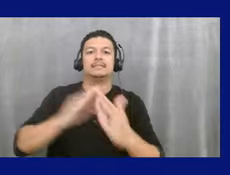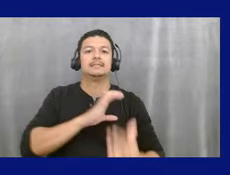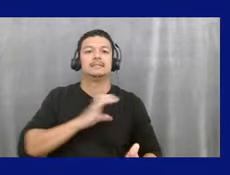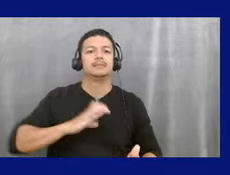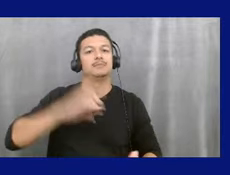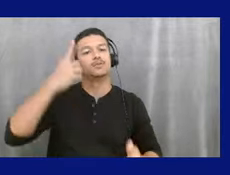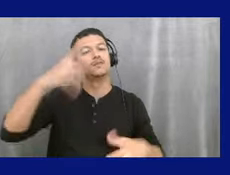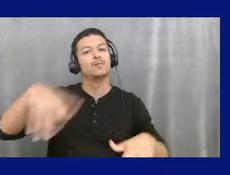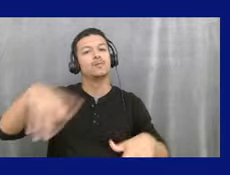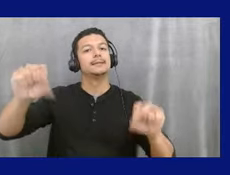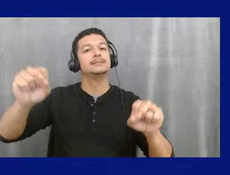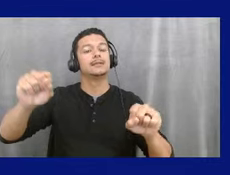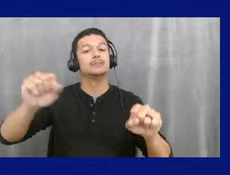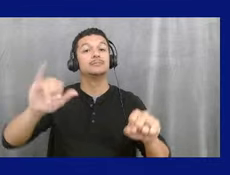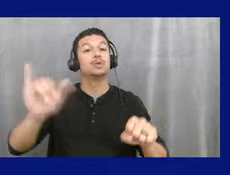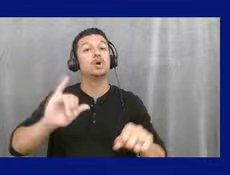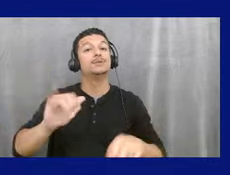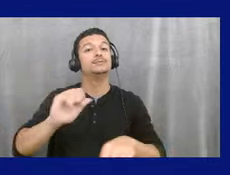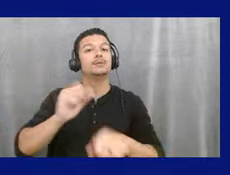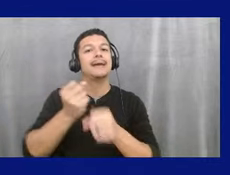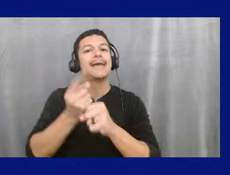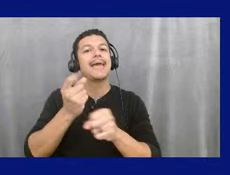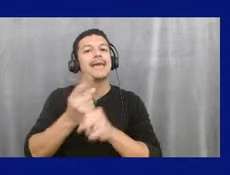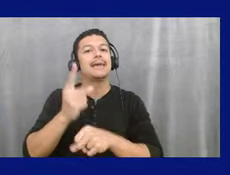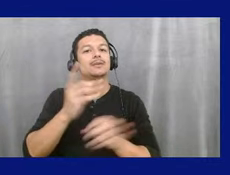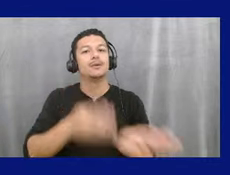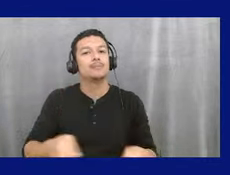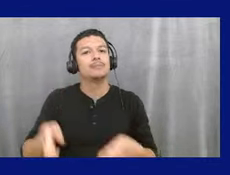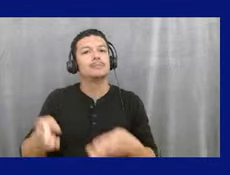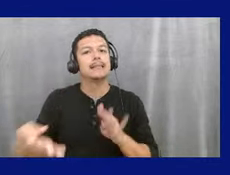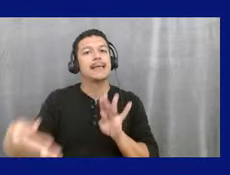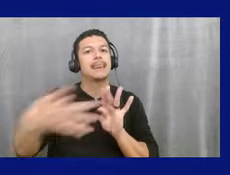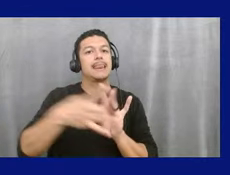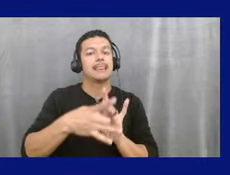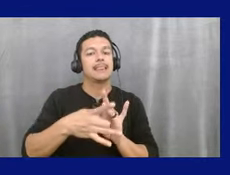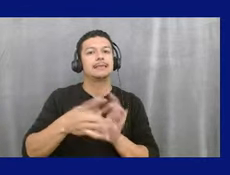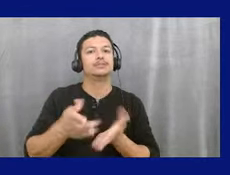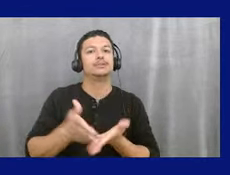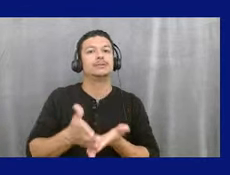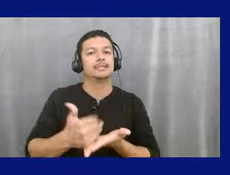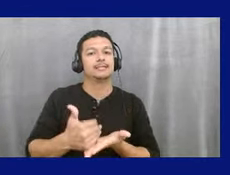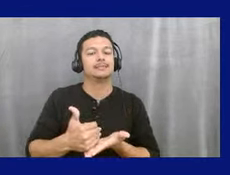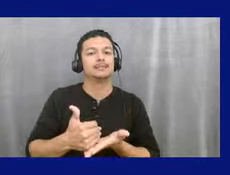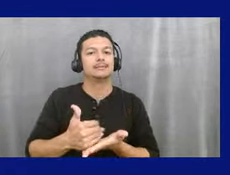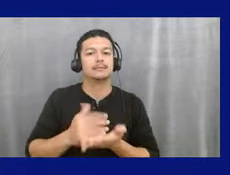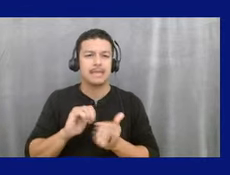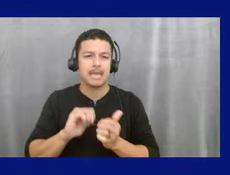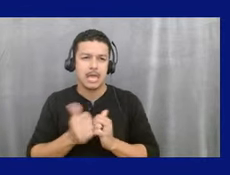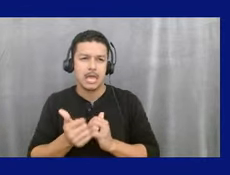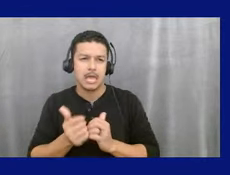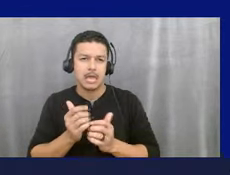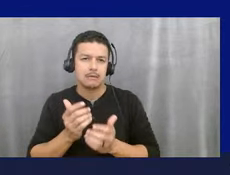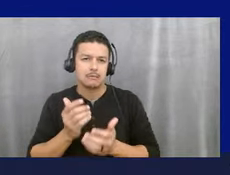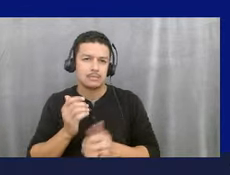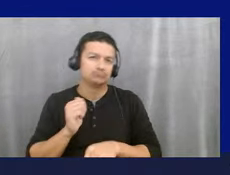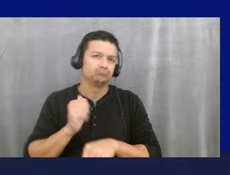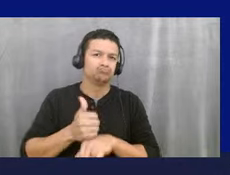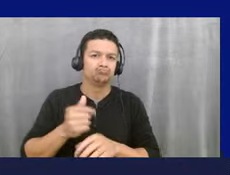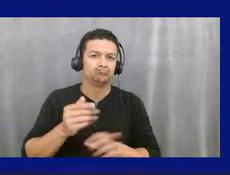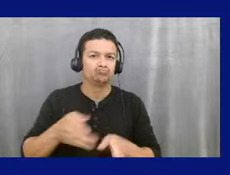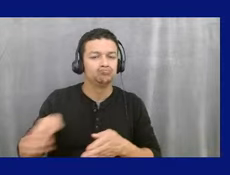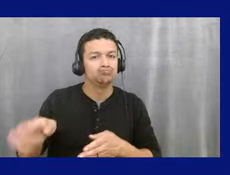plan. So that's an annual plan that we can tie into our budget, um, as we implement the, the recommendations of the plan and then, um, provide